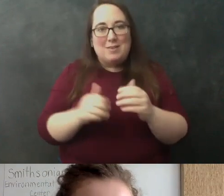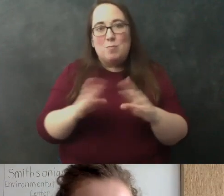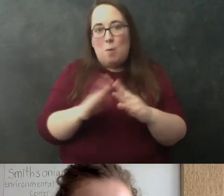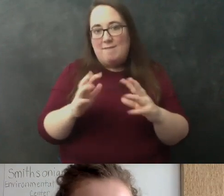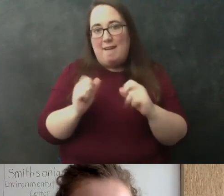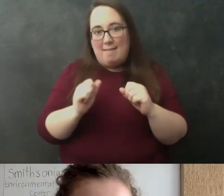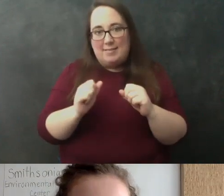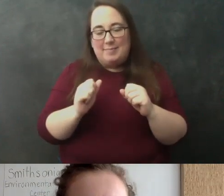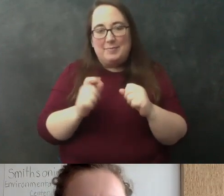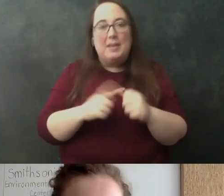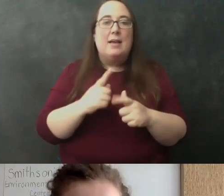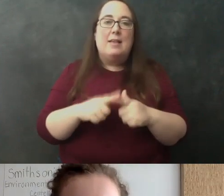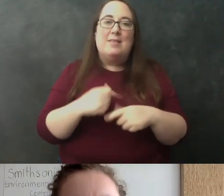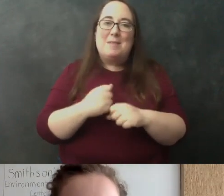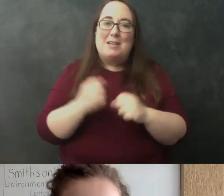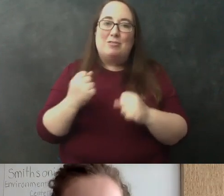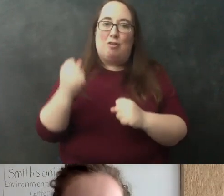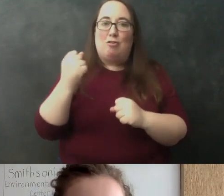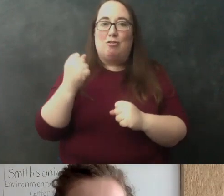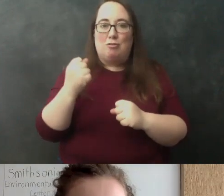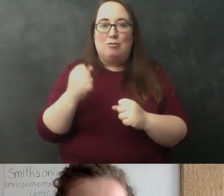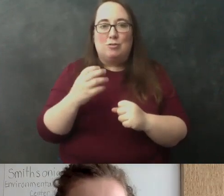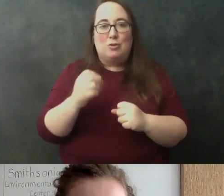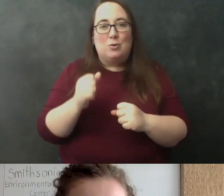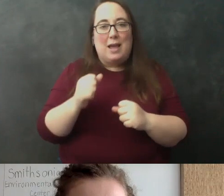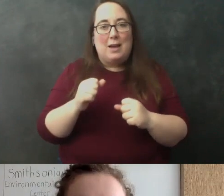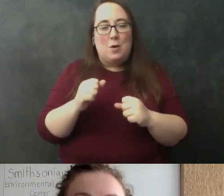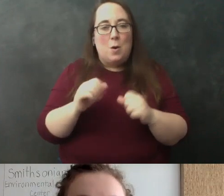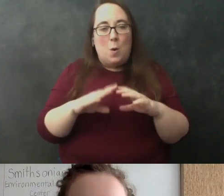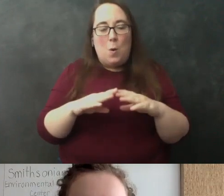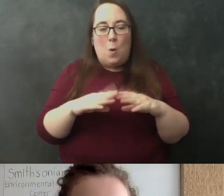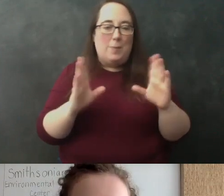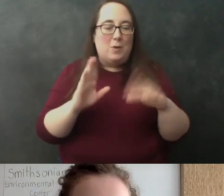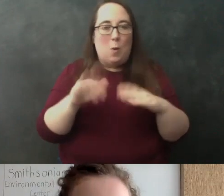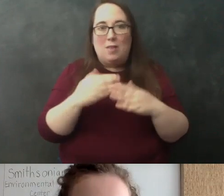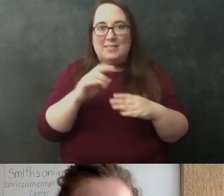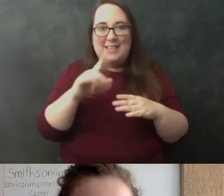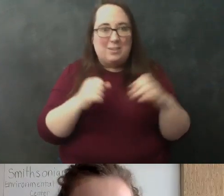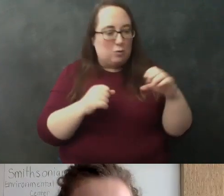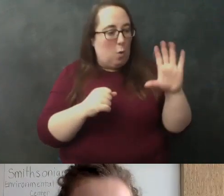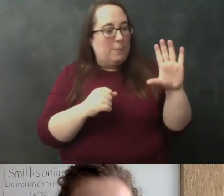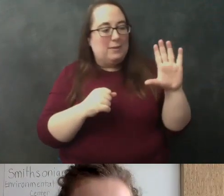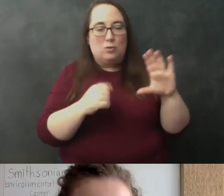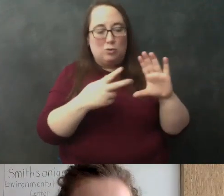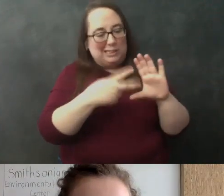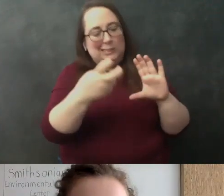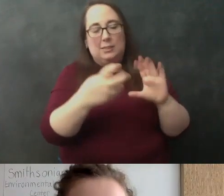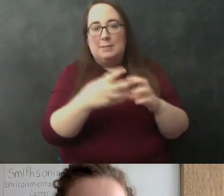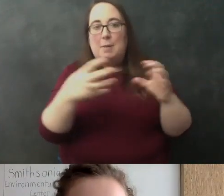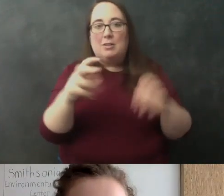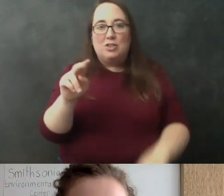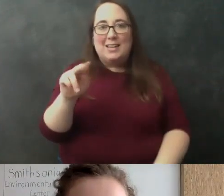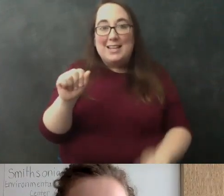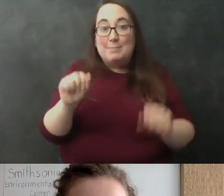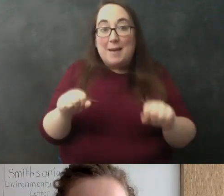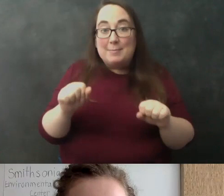the um make it stronger so that you can actually break open all the cells and get as much dna out as possible if